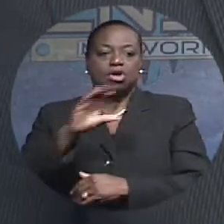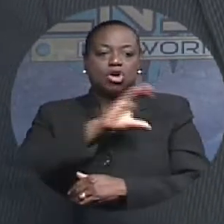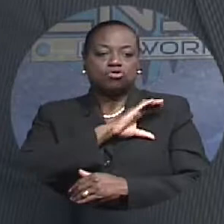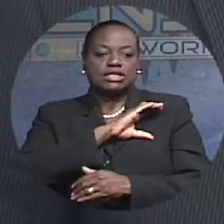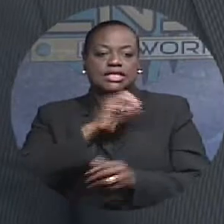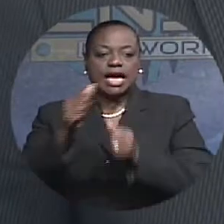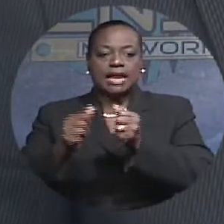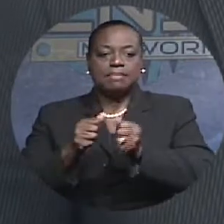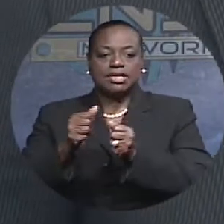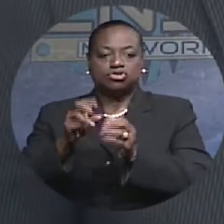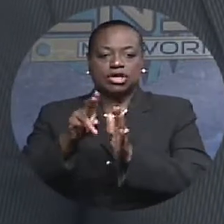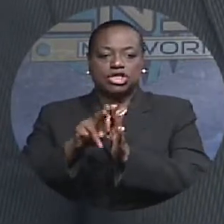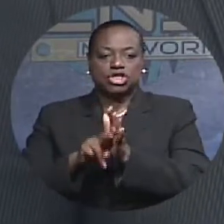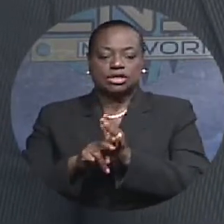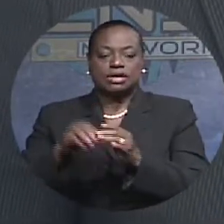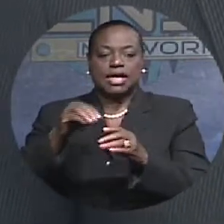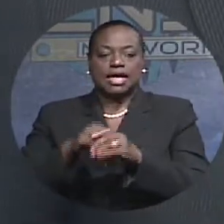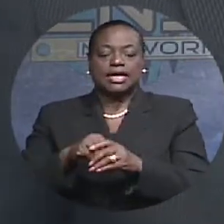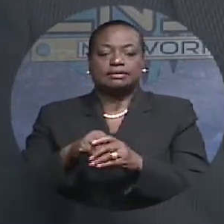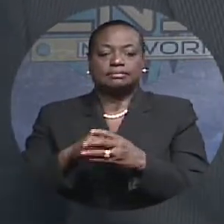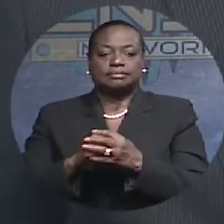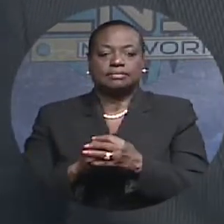convention has been ready for signature for seven years.